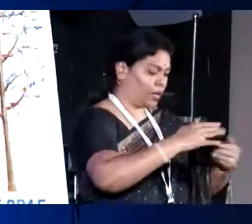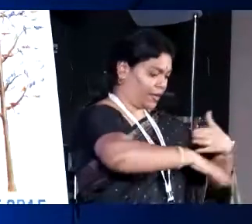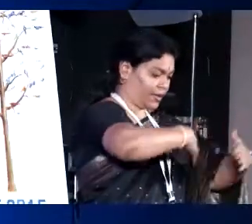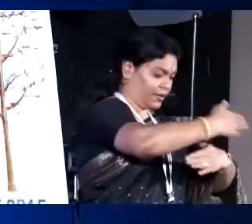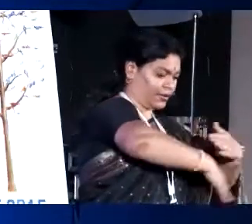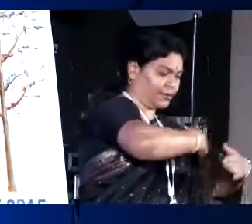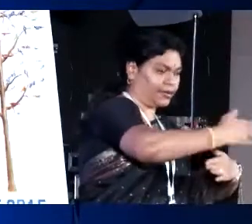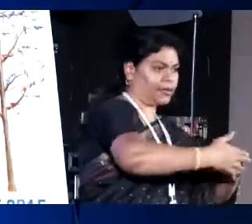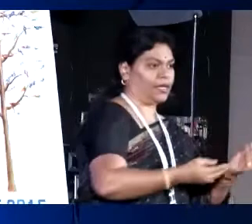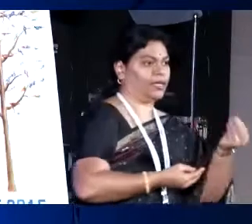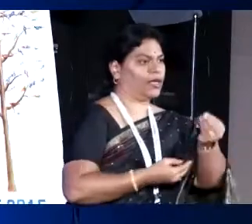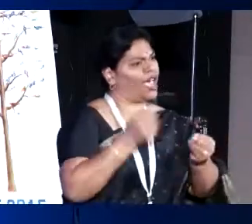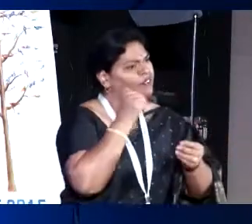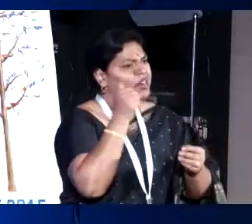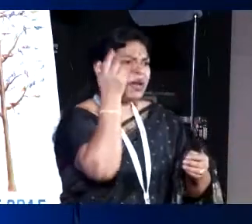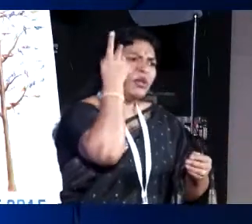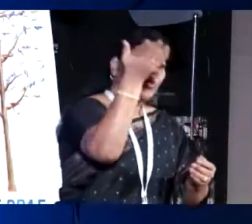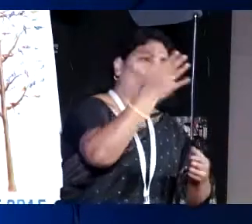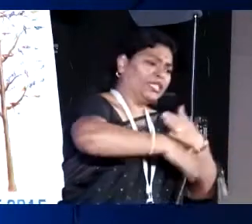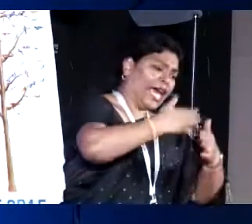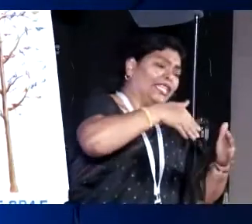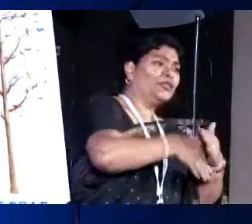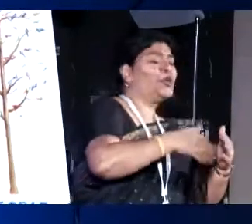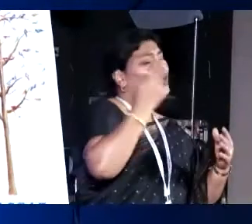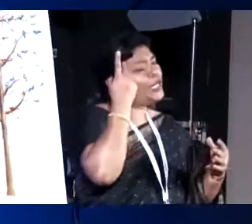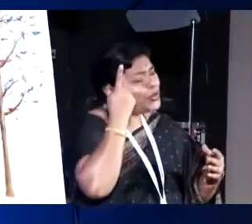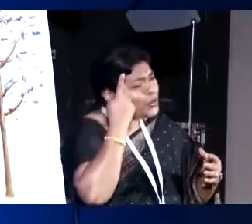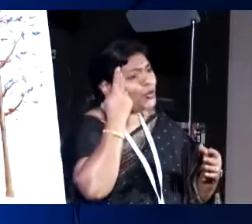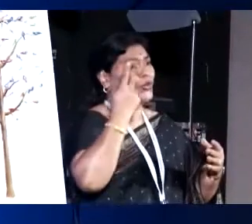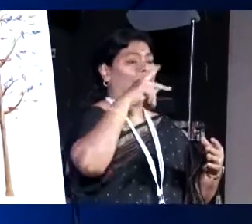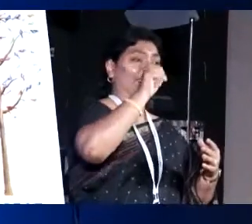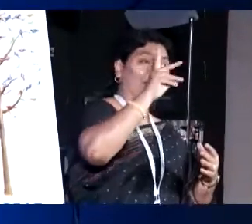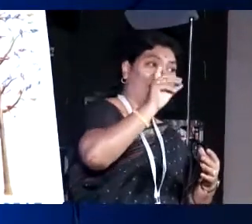roam around with that black polythene. Everybody knows what is there in it. But you will always hide it.